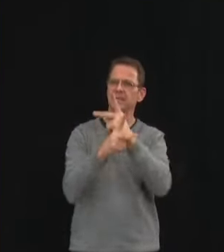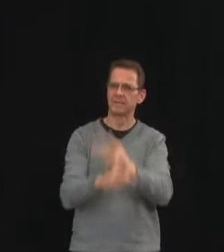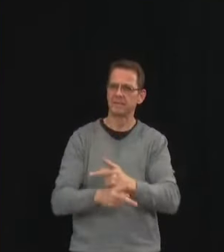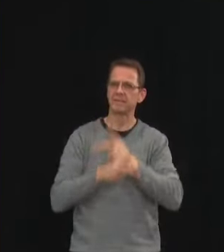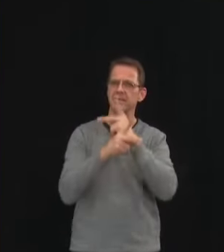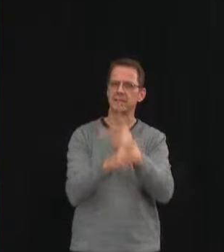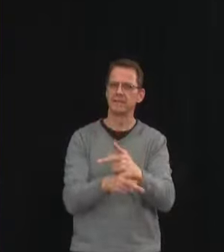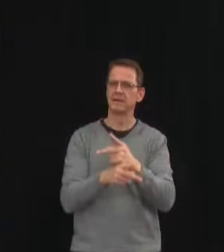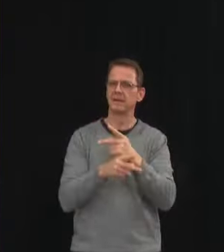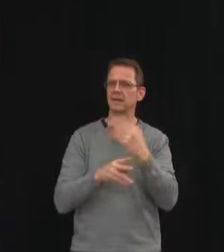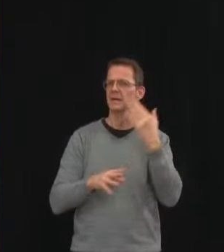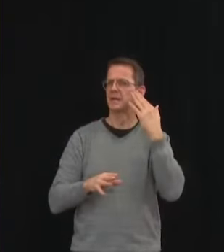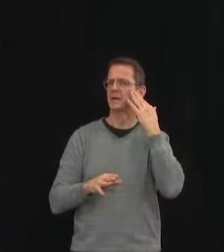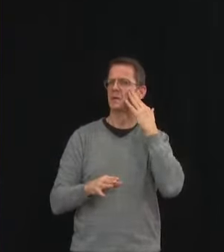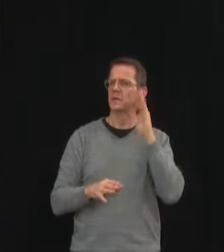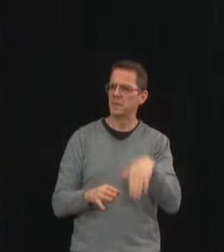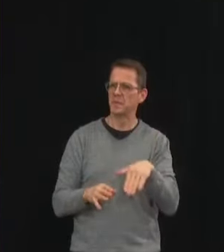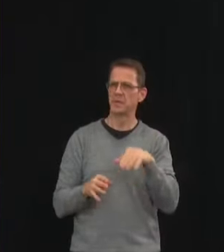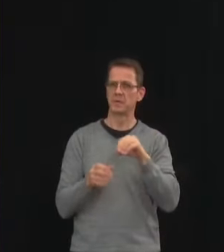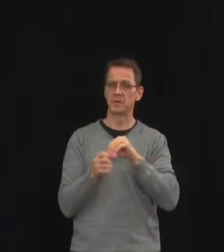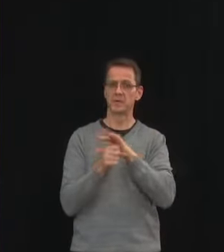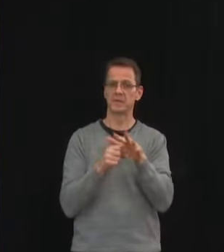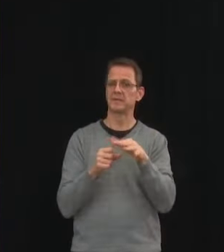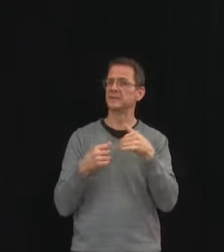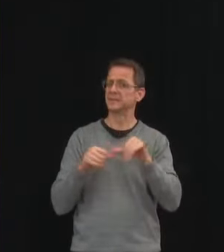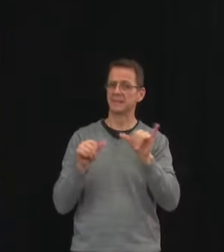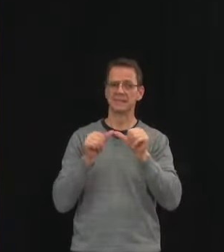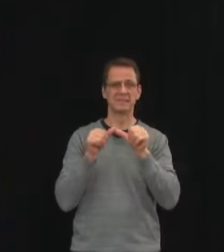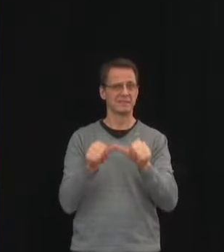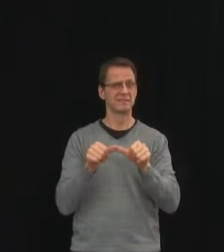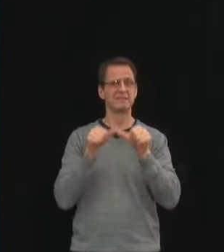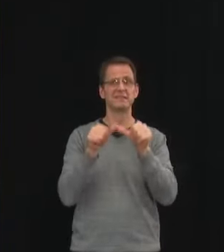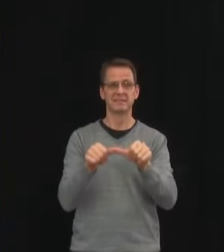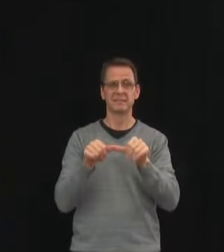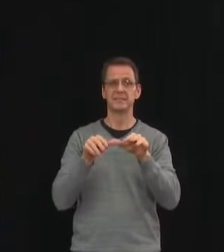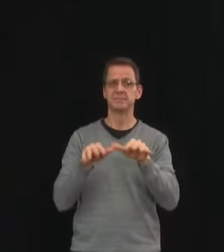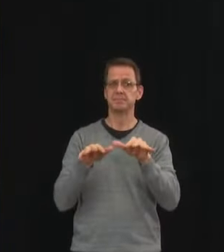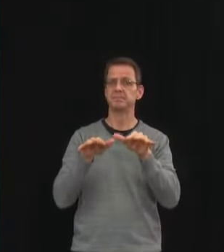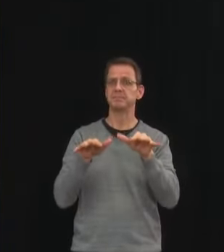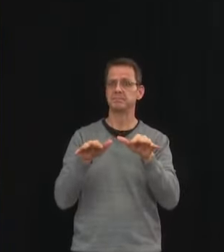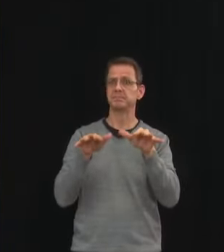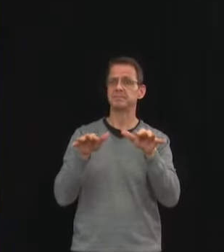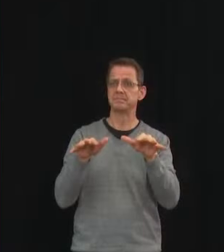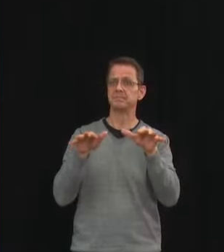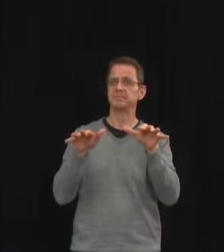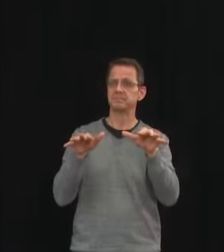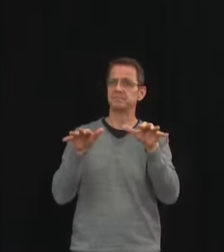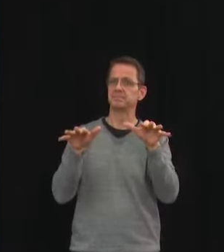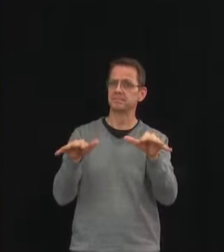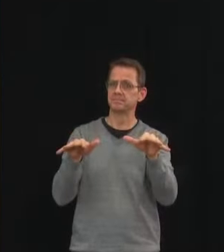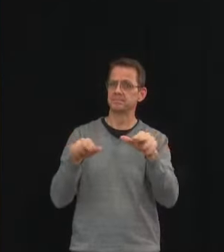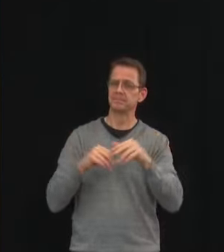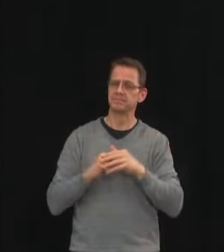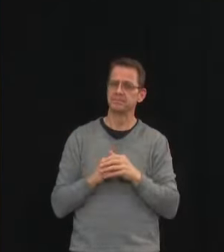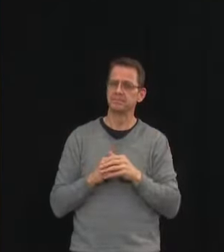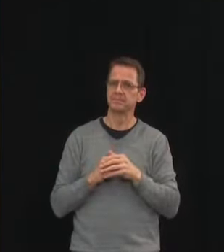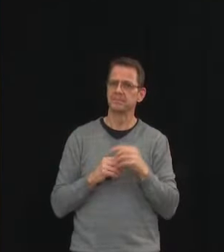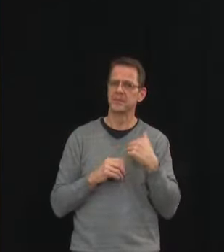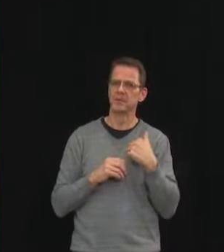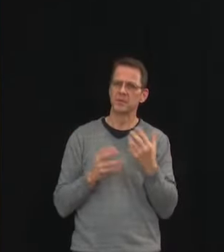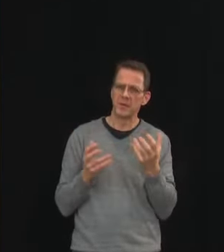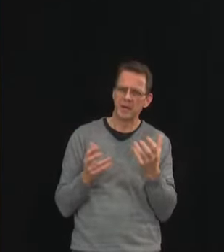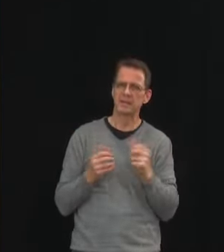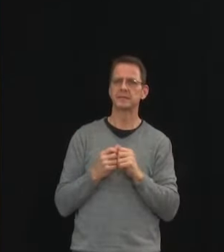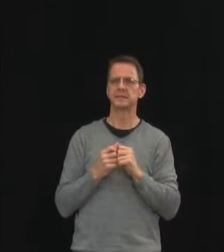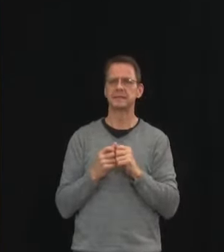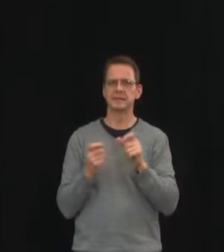confident that these small changes first make sense but also that they are safe. We're allowing room for